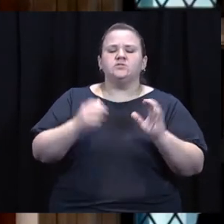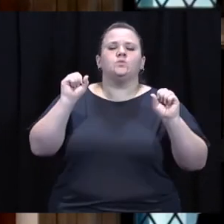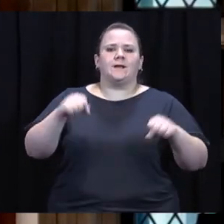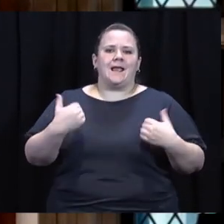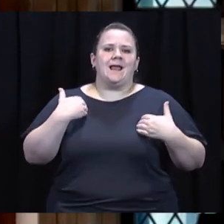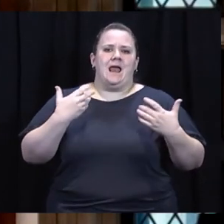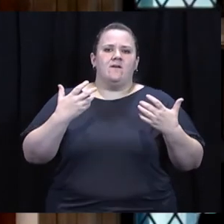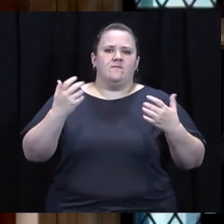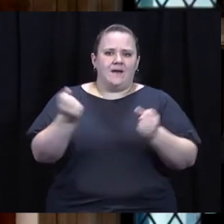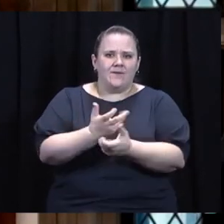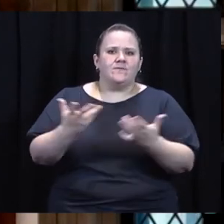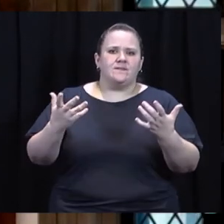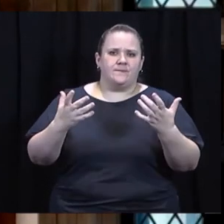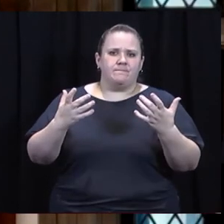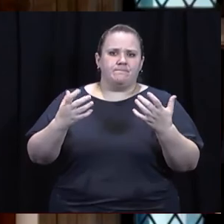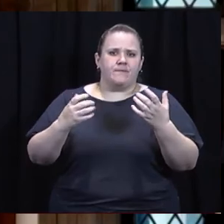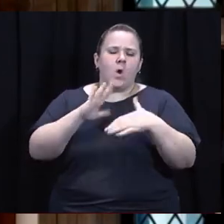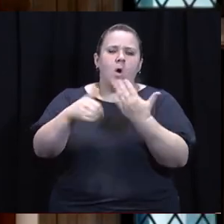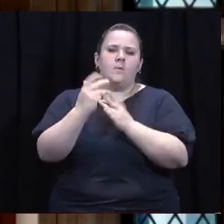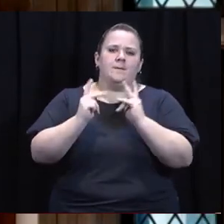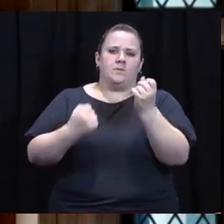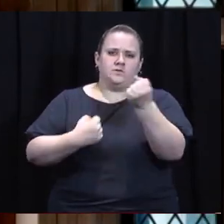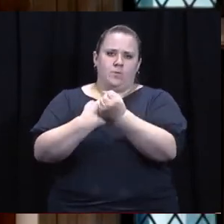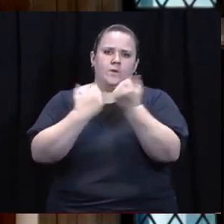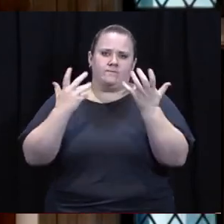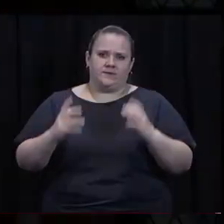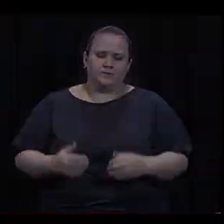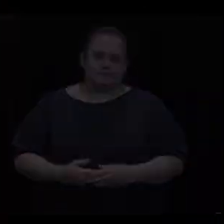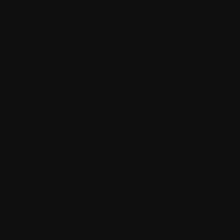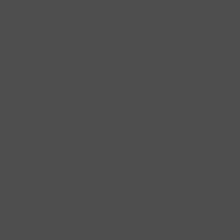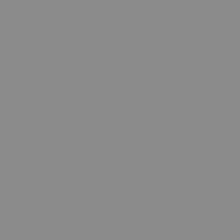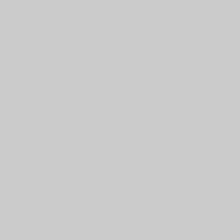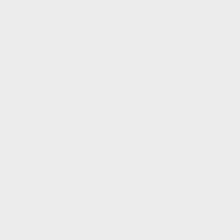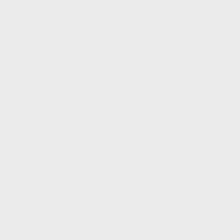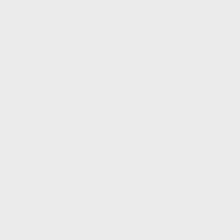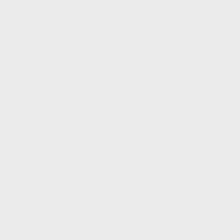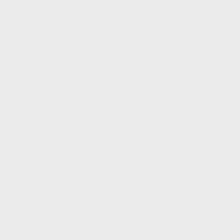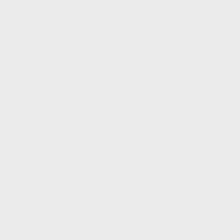to have the safety net catch all. Thank you.